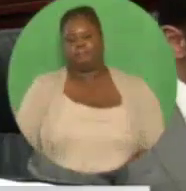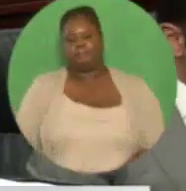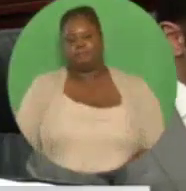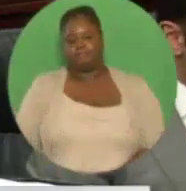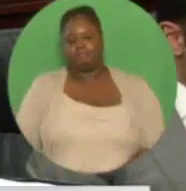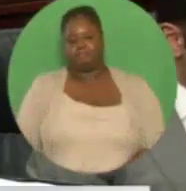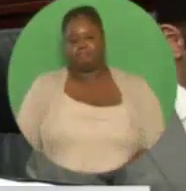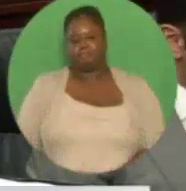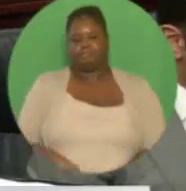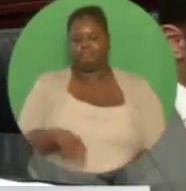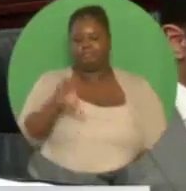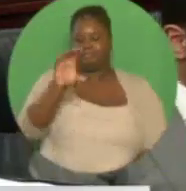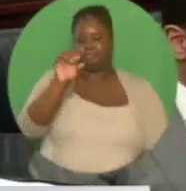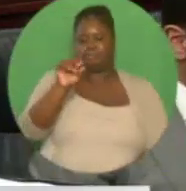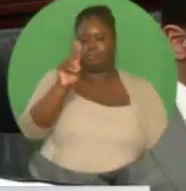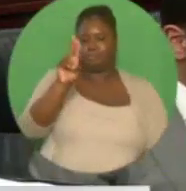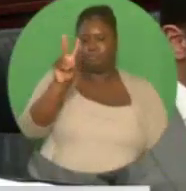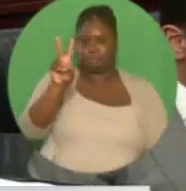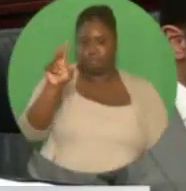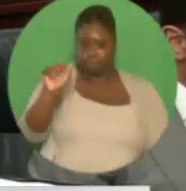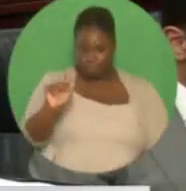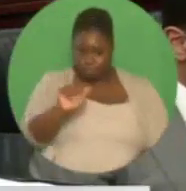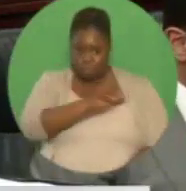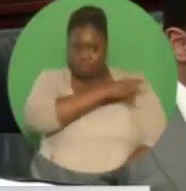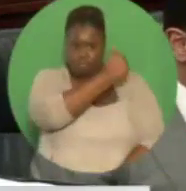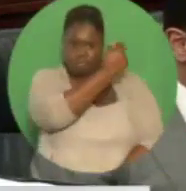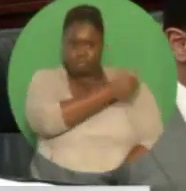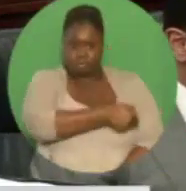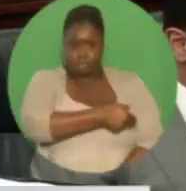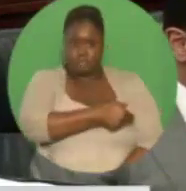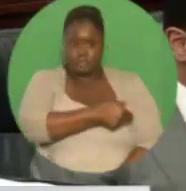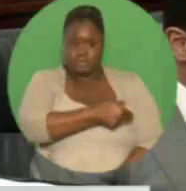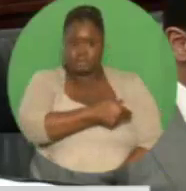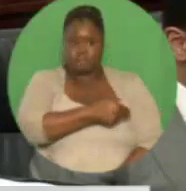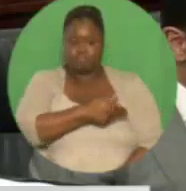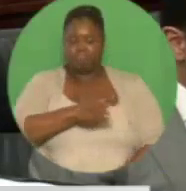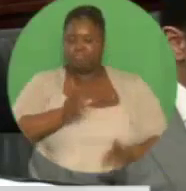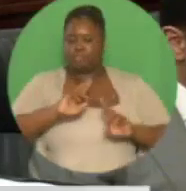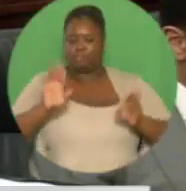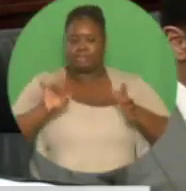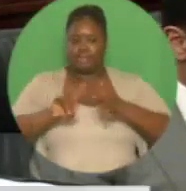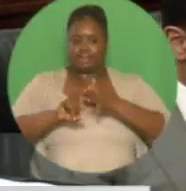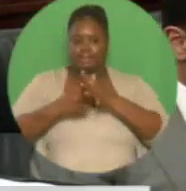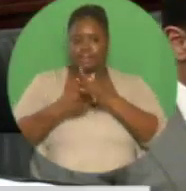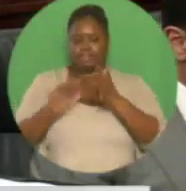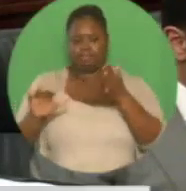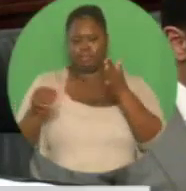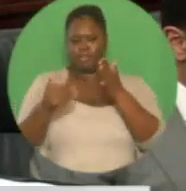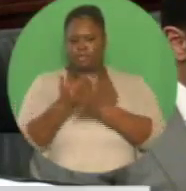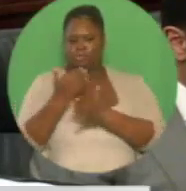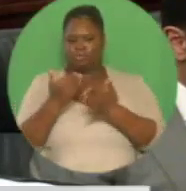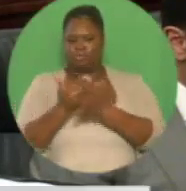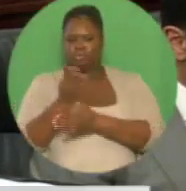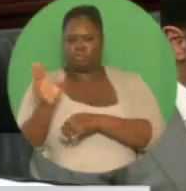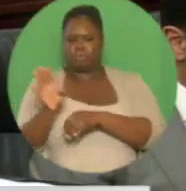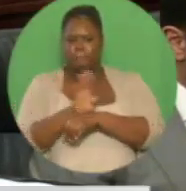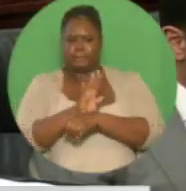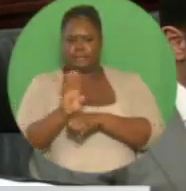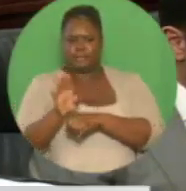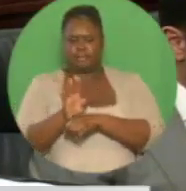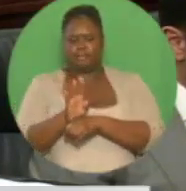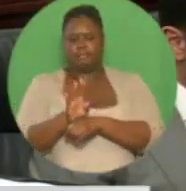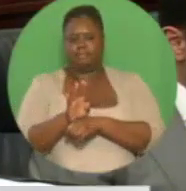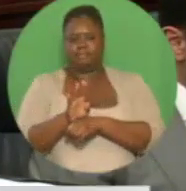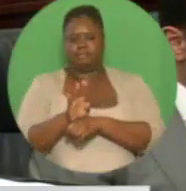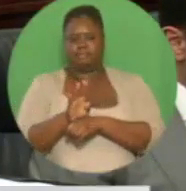Coover Medical and Multi-Training Facility is now being operationalized under the remit of a new company, the Coover Medical and